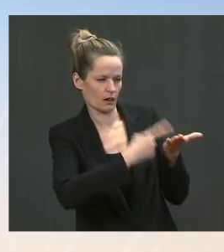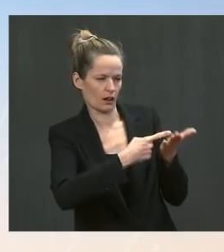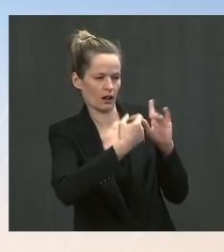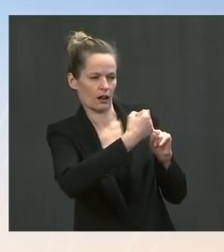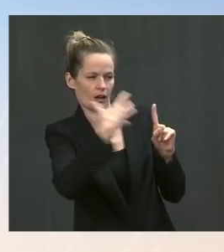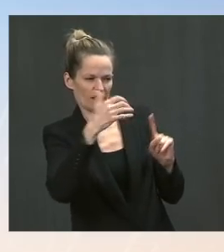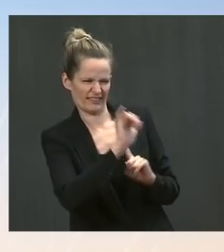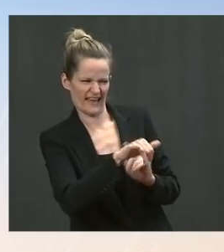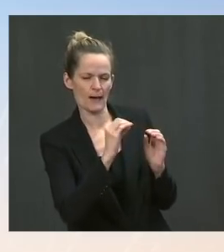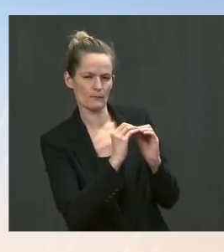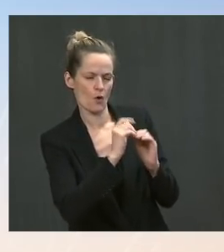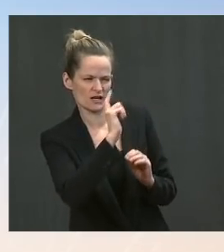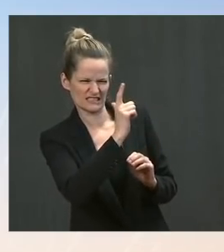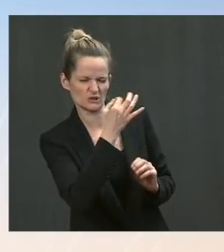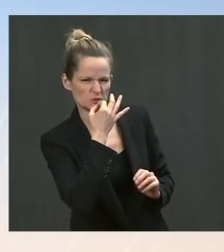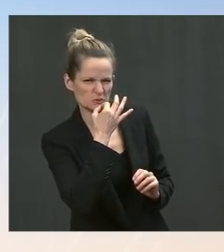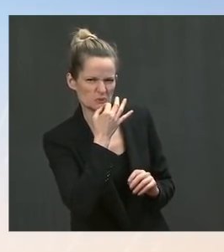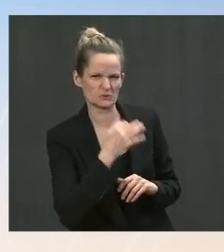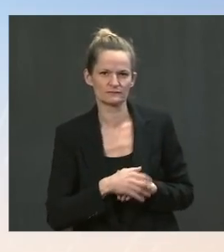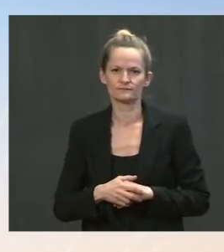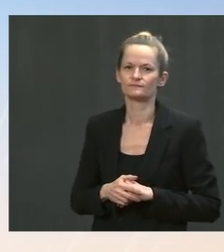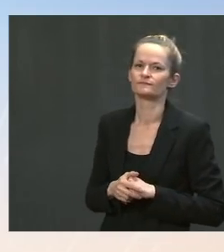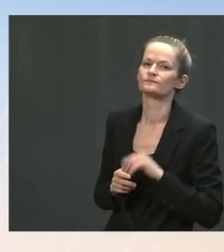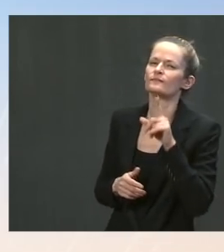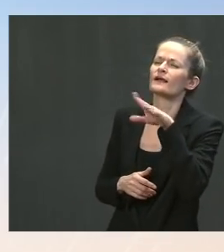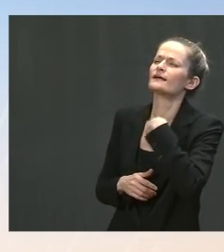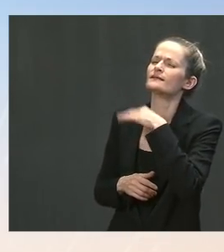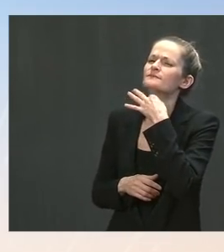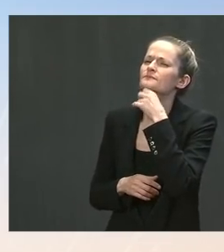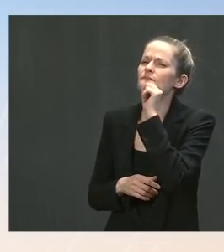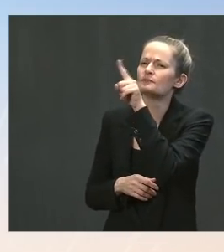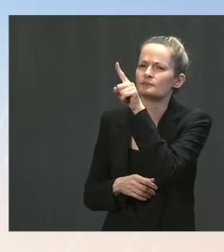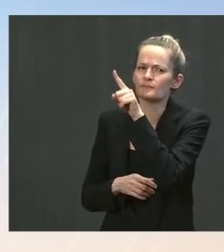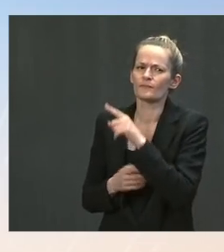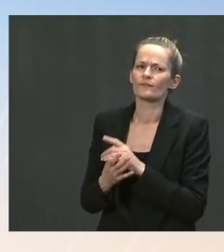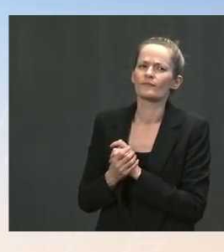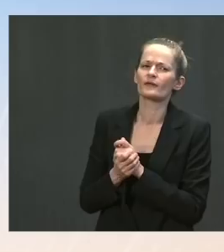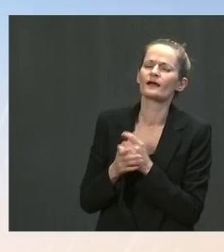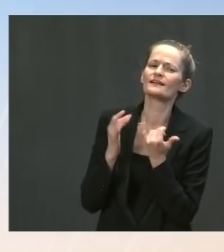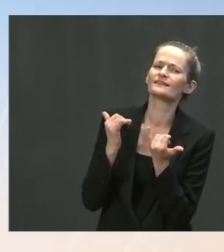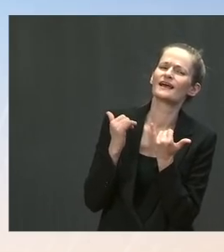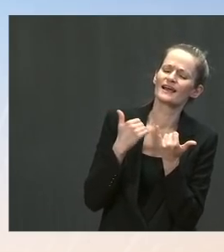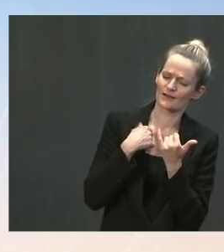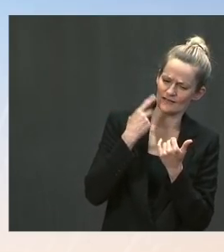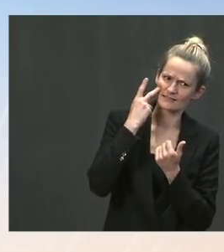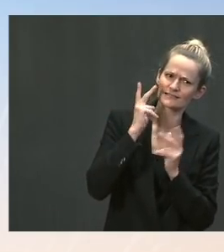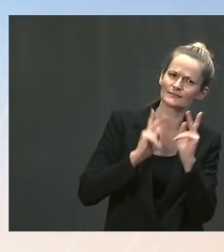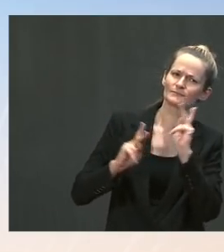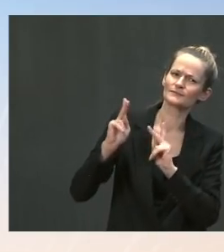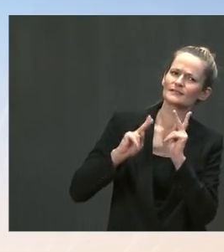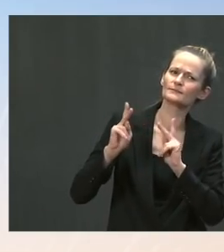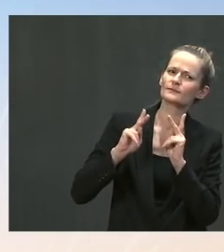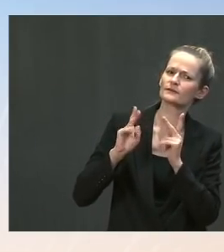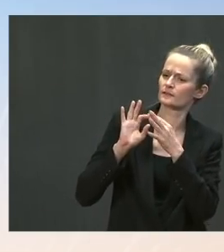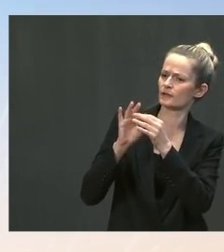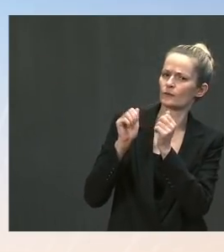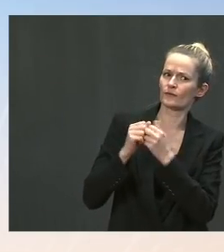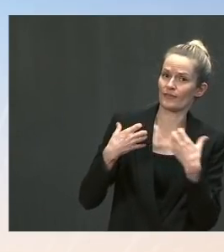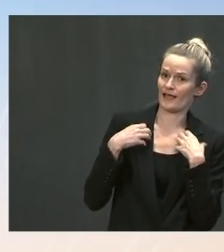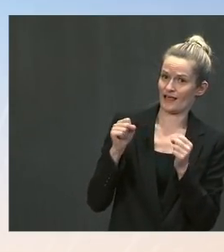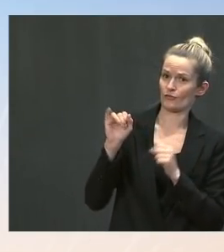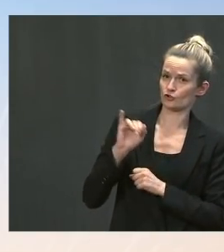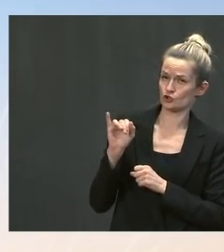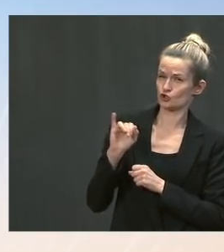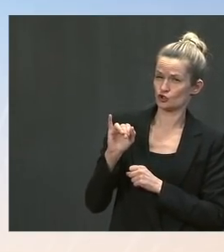signaling that we may see vaccination status kind of be held against people when it comes to their insurance. Basically, if you chose not to get